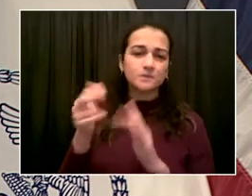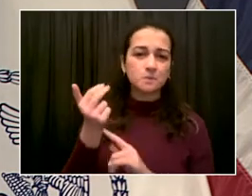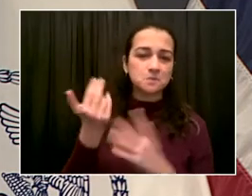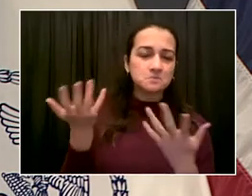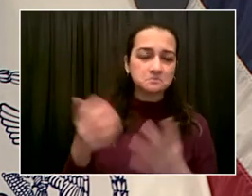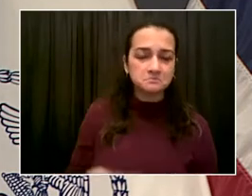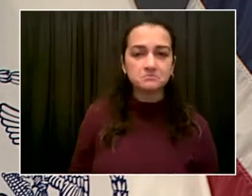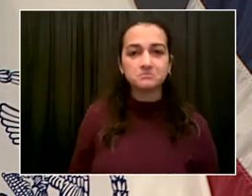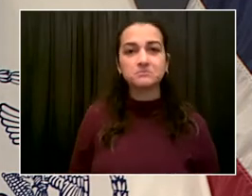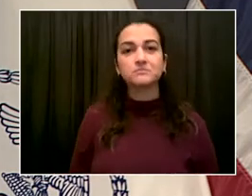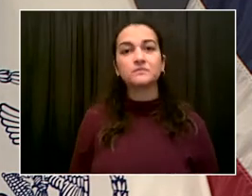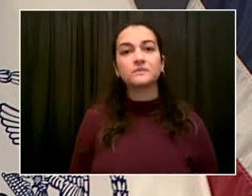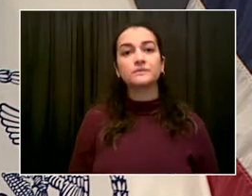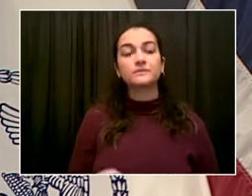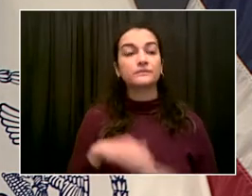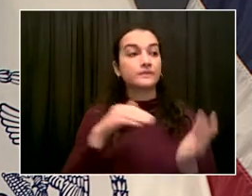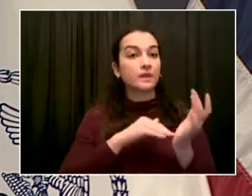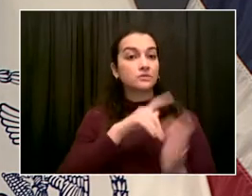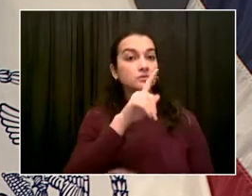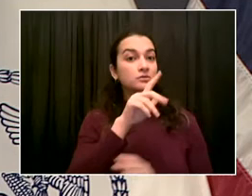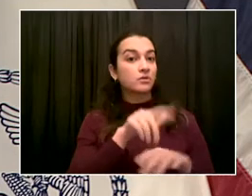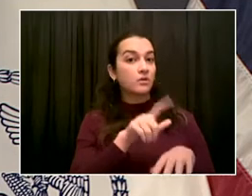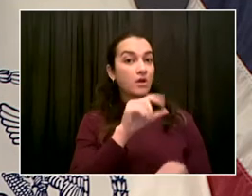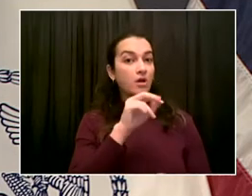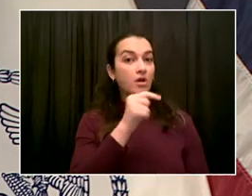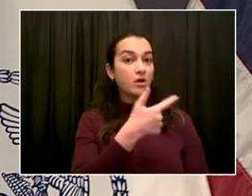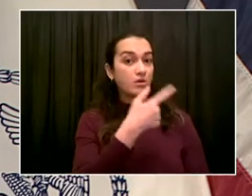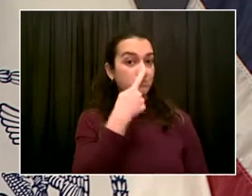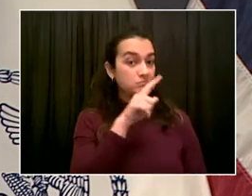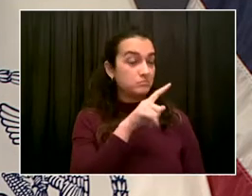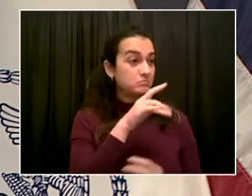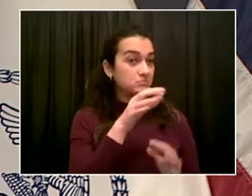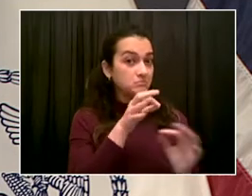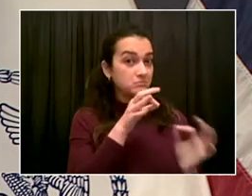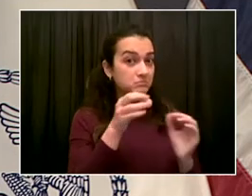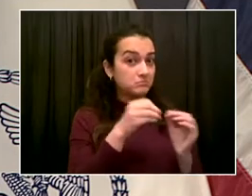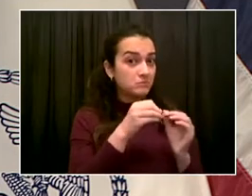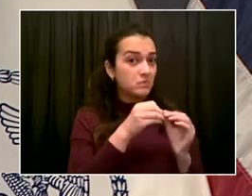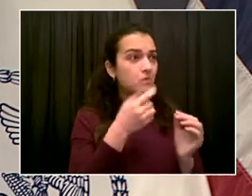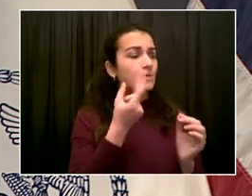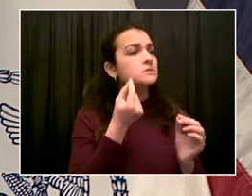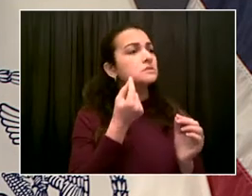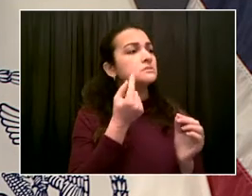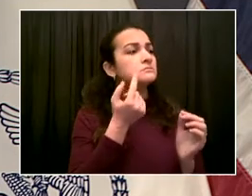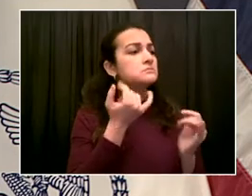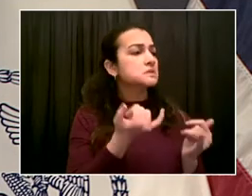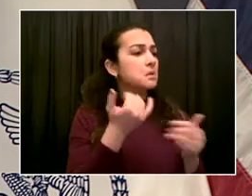a sense of what's being done by Test and Trace in terms of monitoring and supporting travelers?